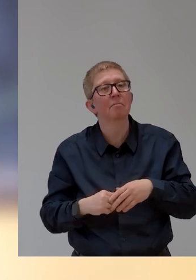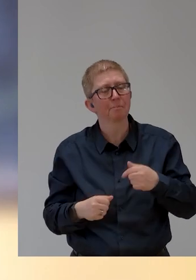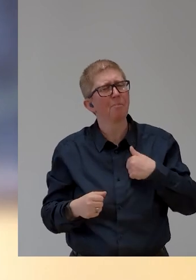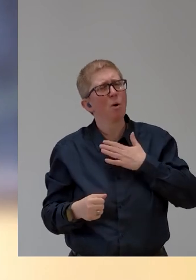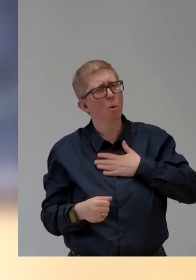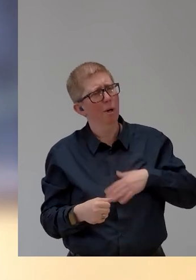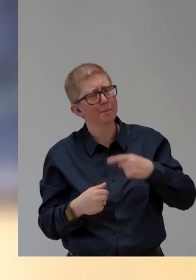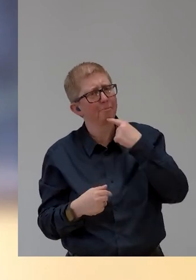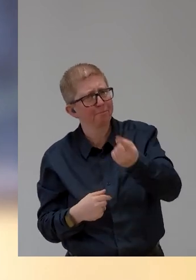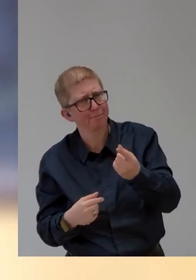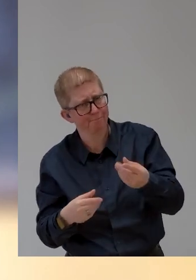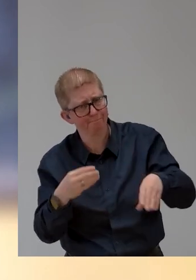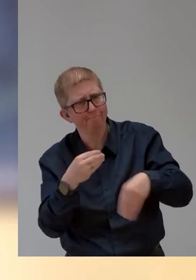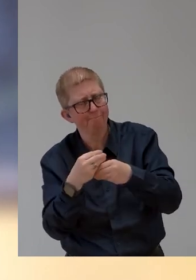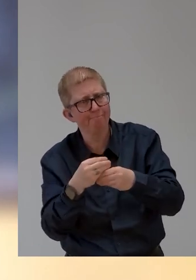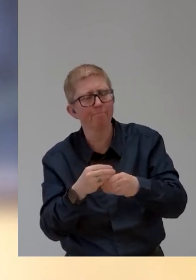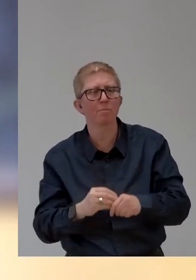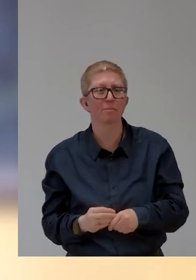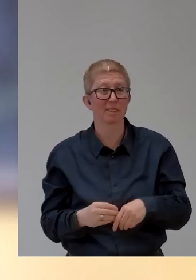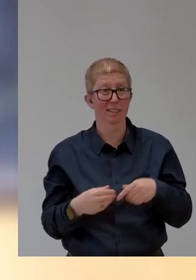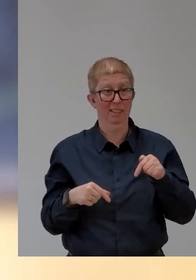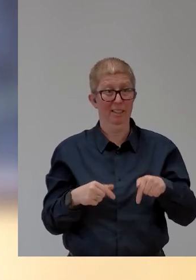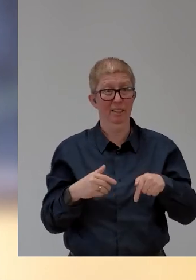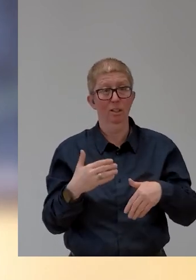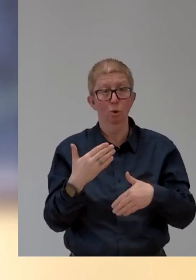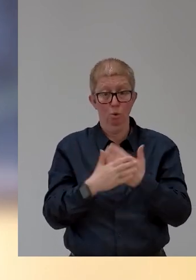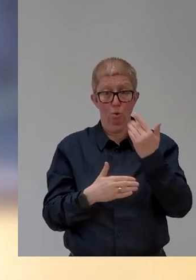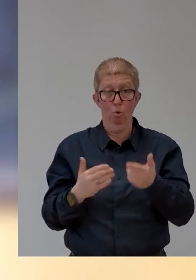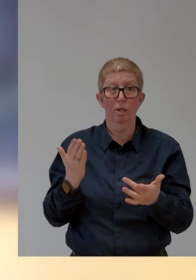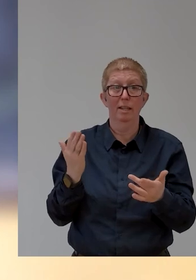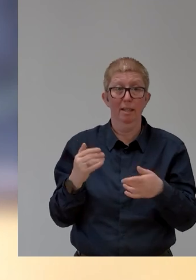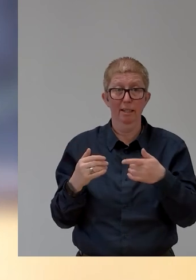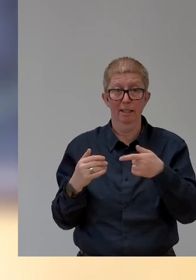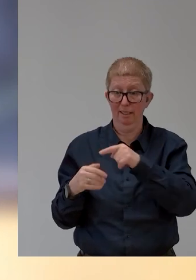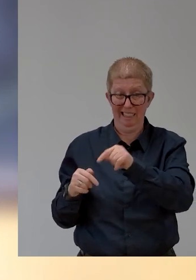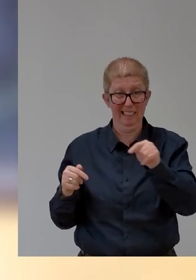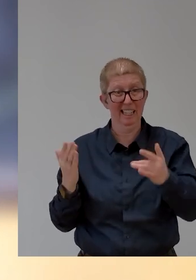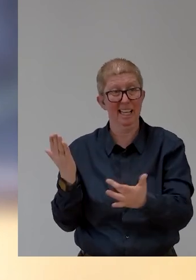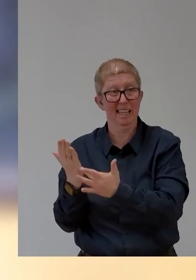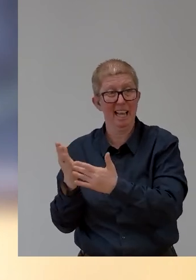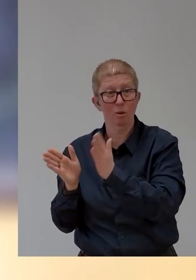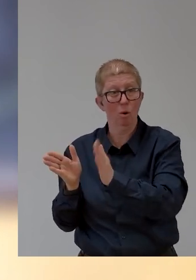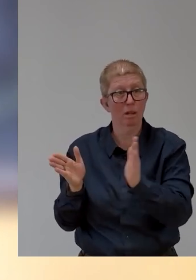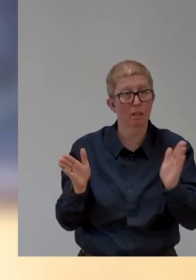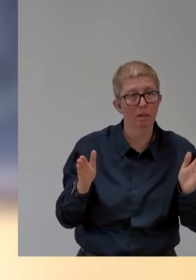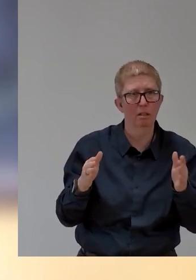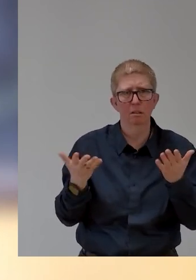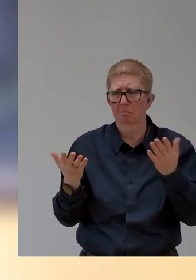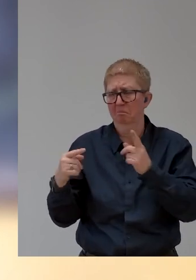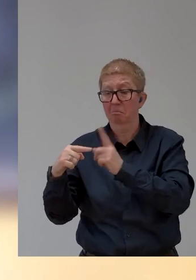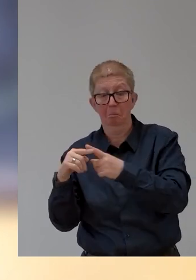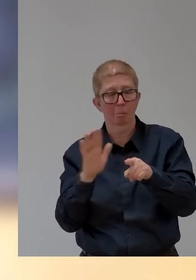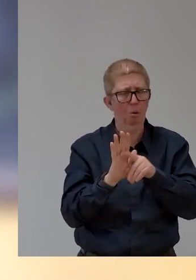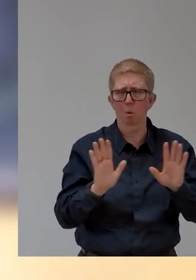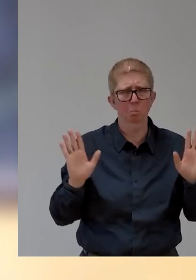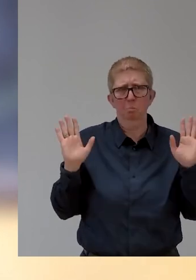you know, no technology is good or bad. Every technology, you know, initially when it comes in, there is,